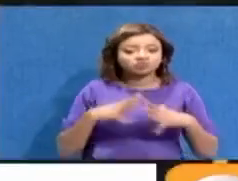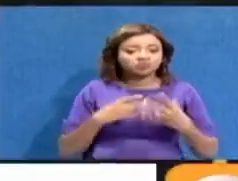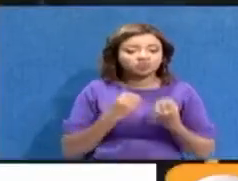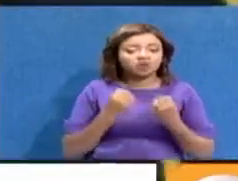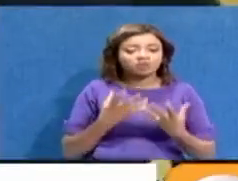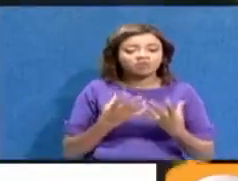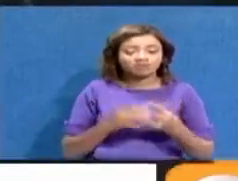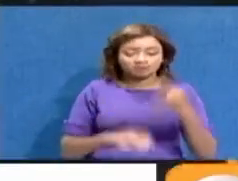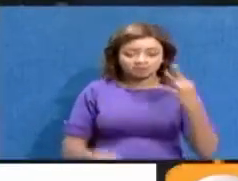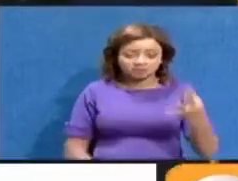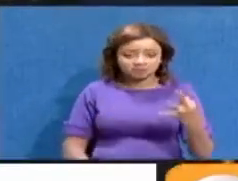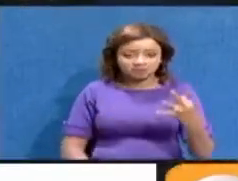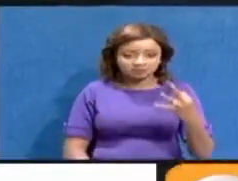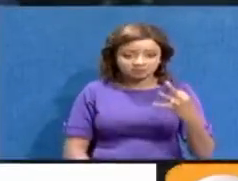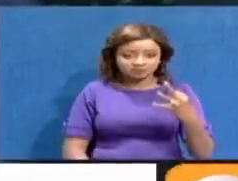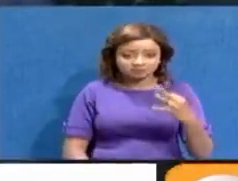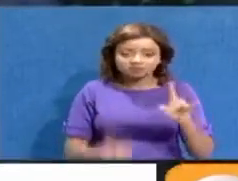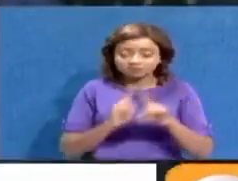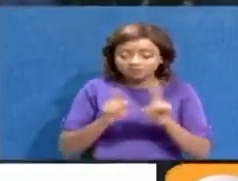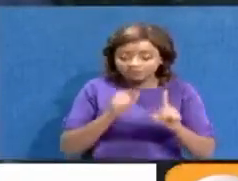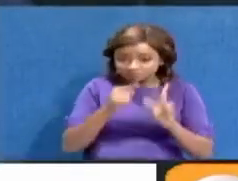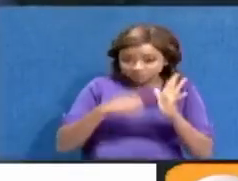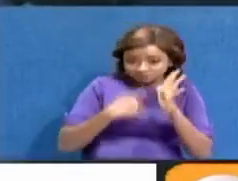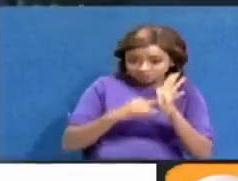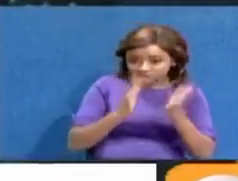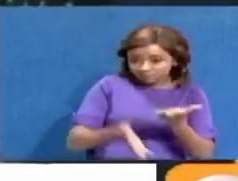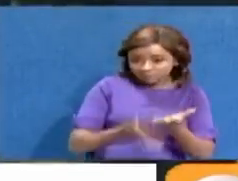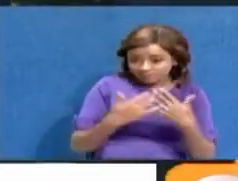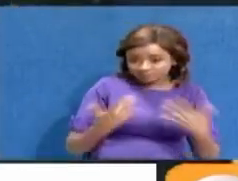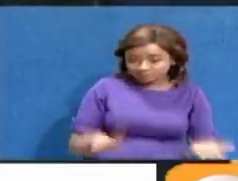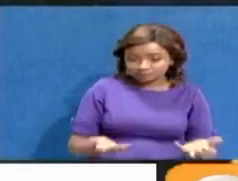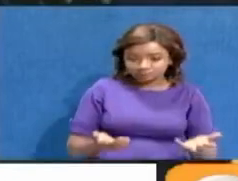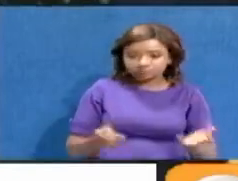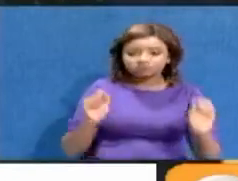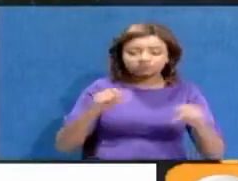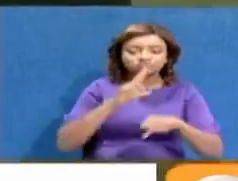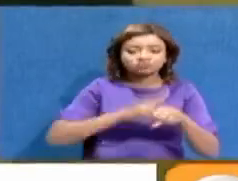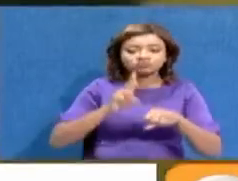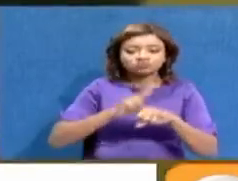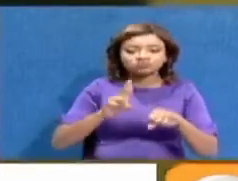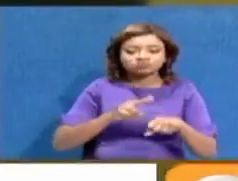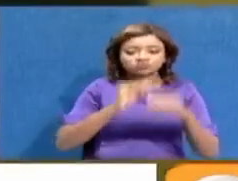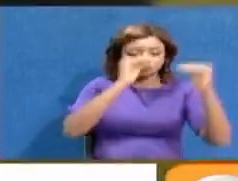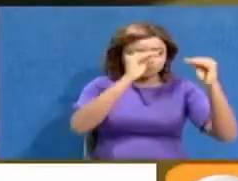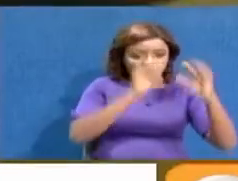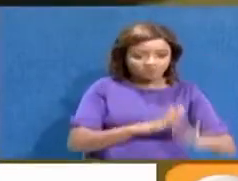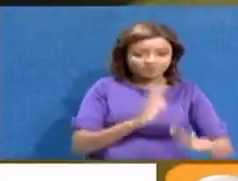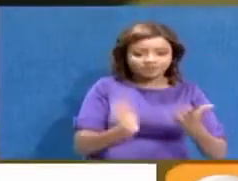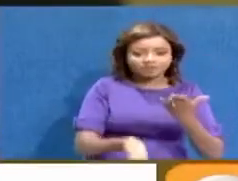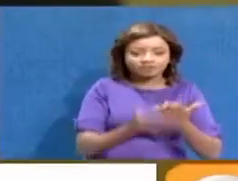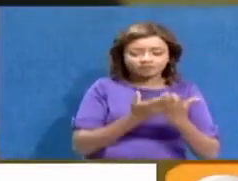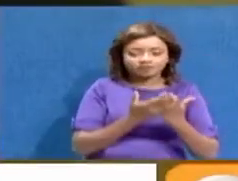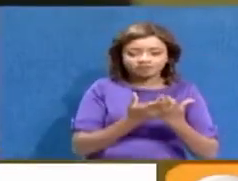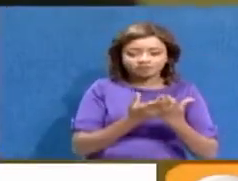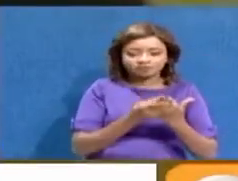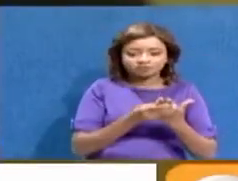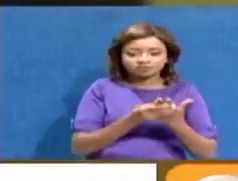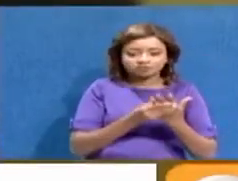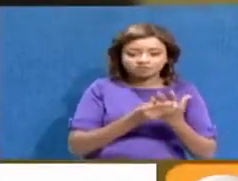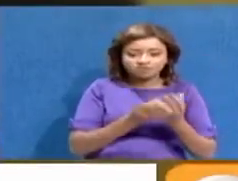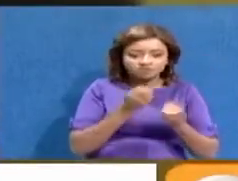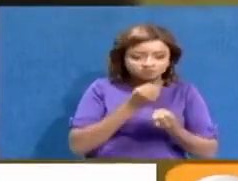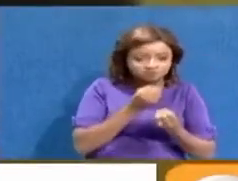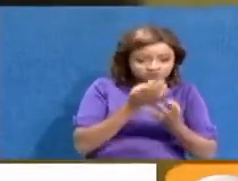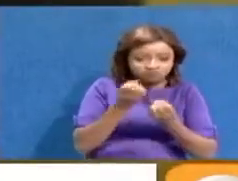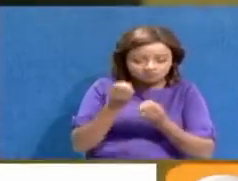3. One of its key advantages is that this device can also be used by a teacher to pass discrete messages